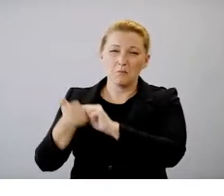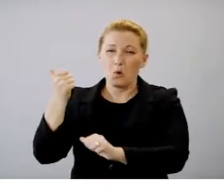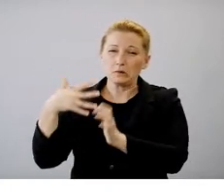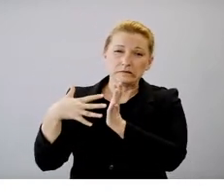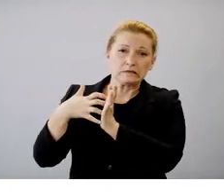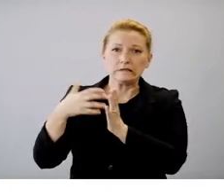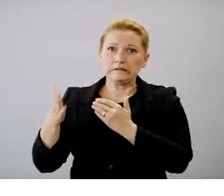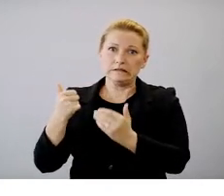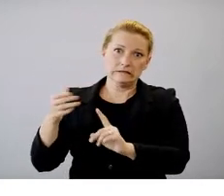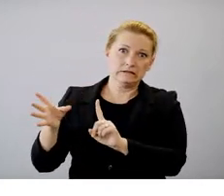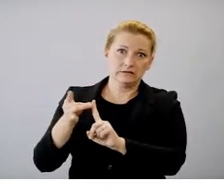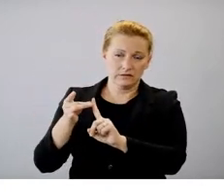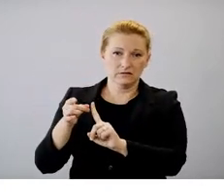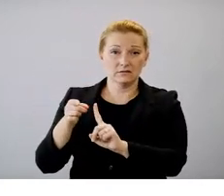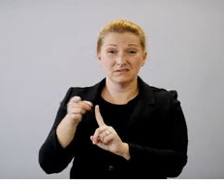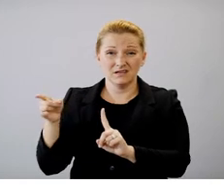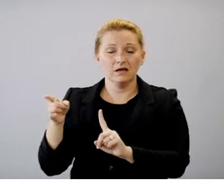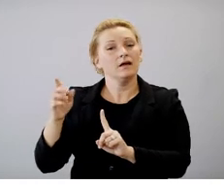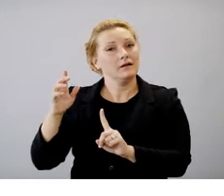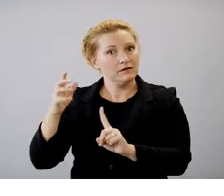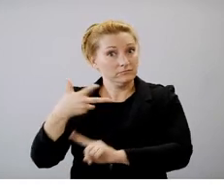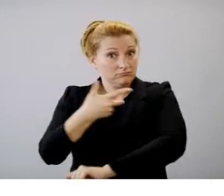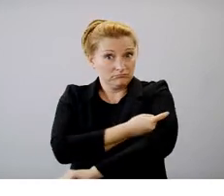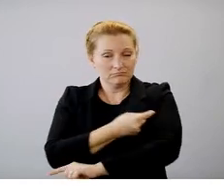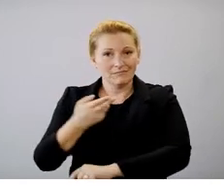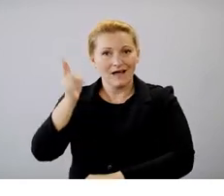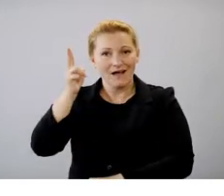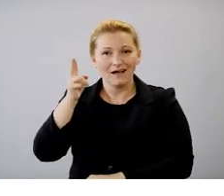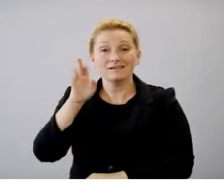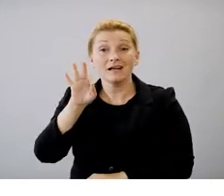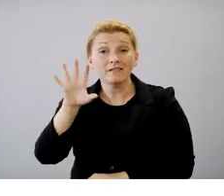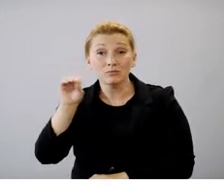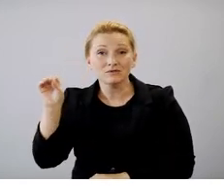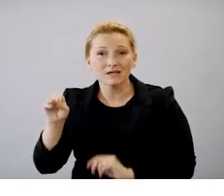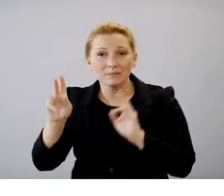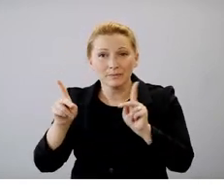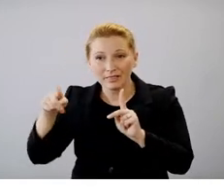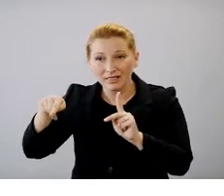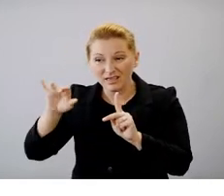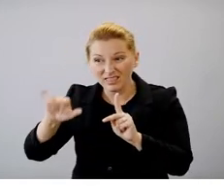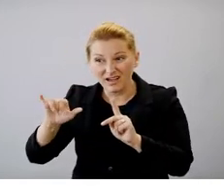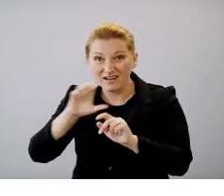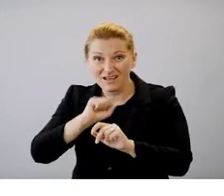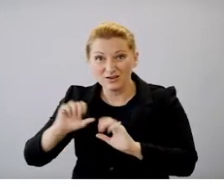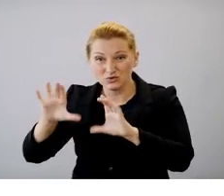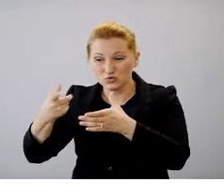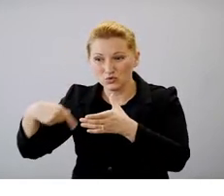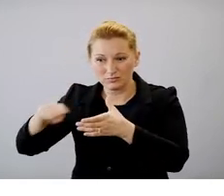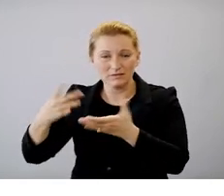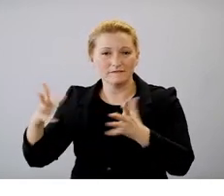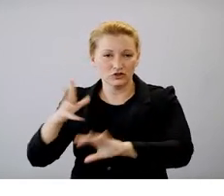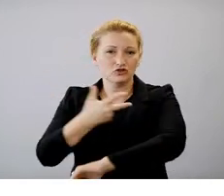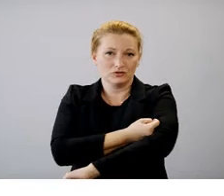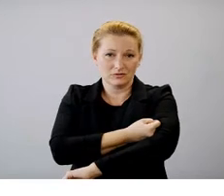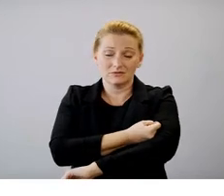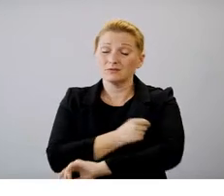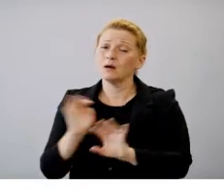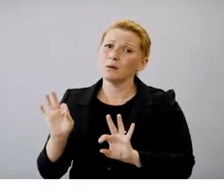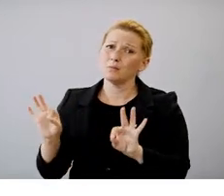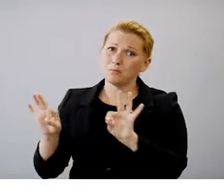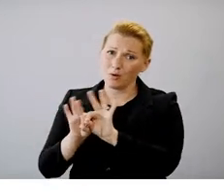percent of those individuals have received at least one dose of vaccine. And this is important because when you look at the deaths